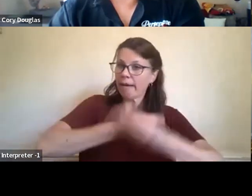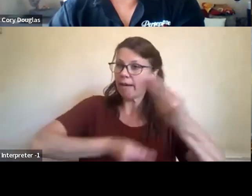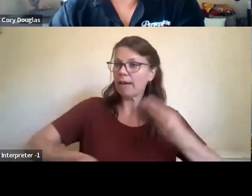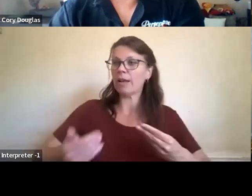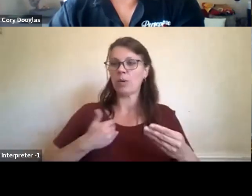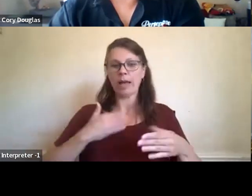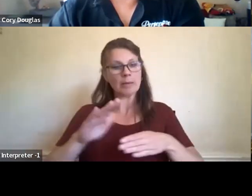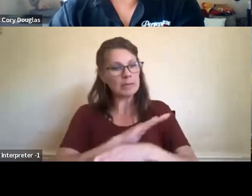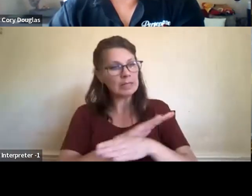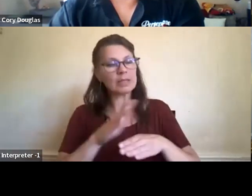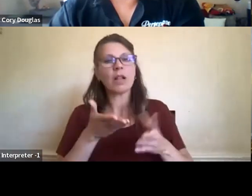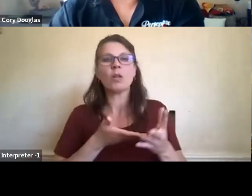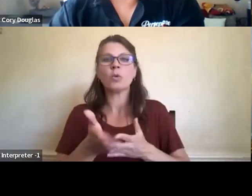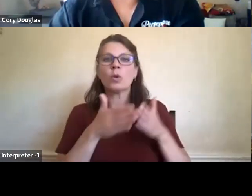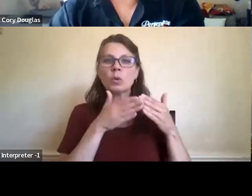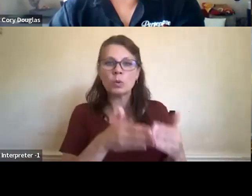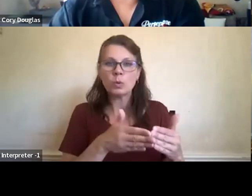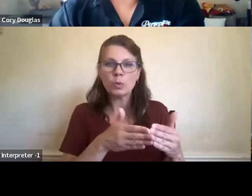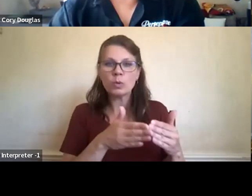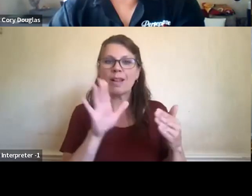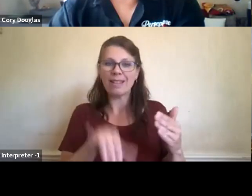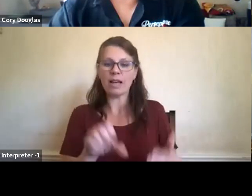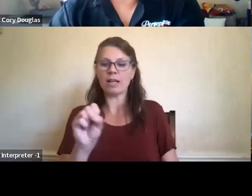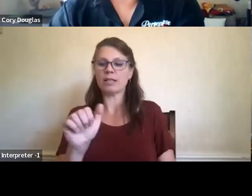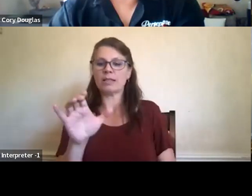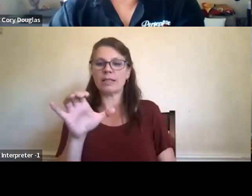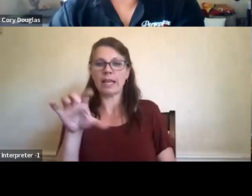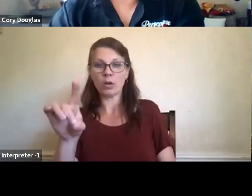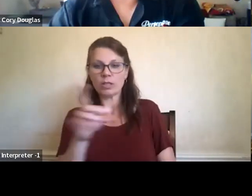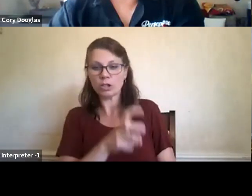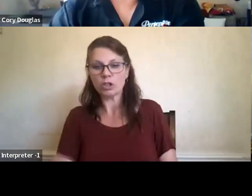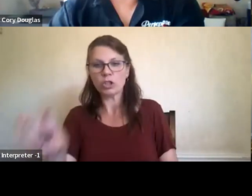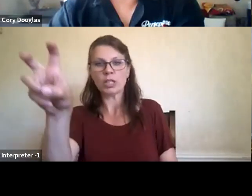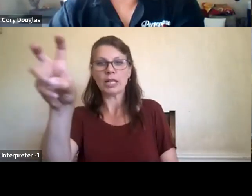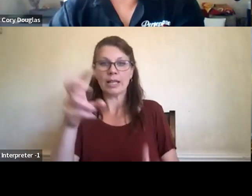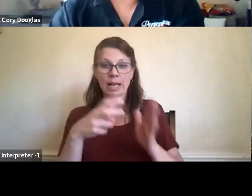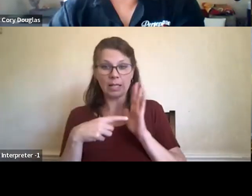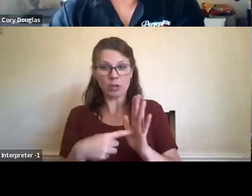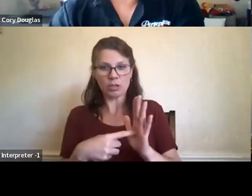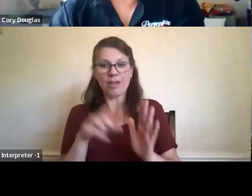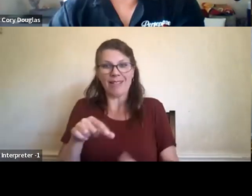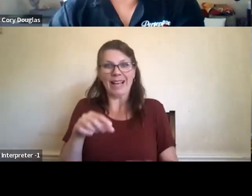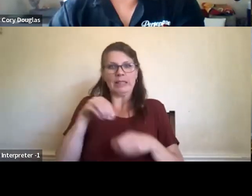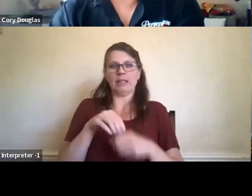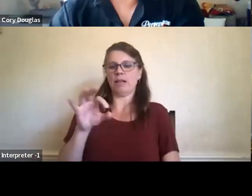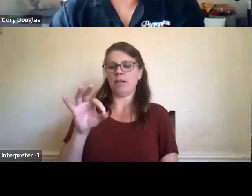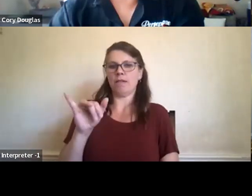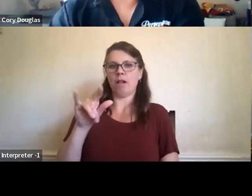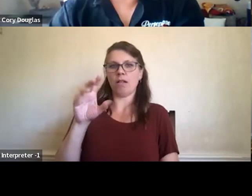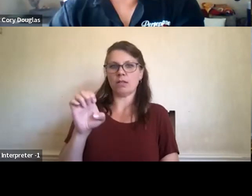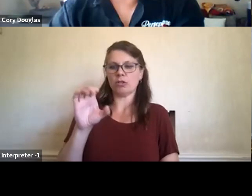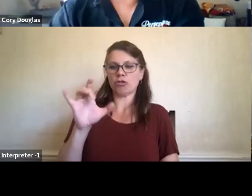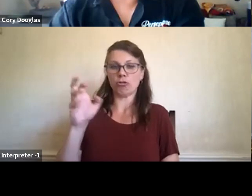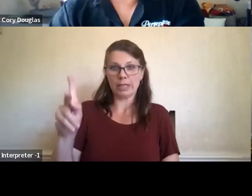story through the sacred journeys exhibition, which will be at the head of false Creek. You're talking about the city of Vancouver